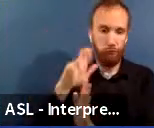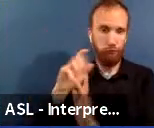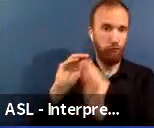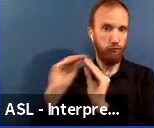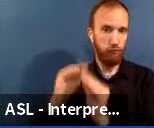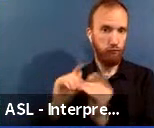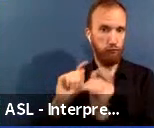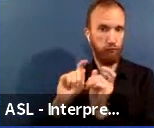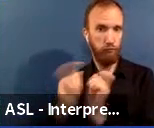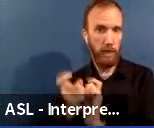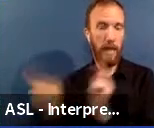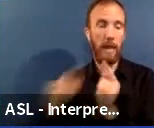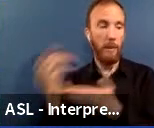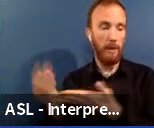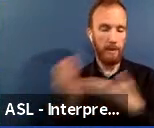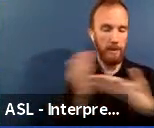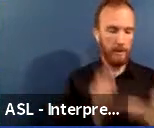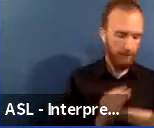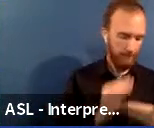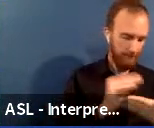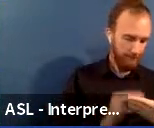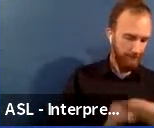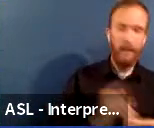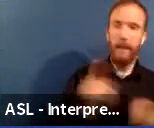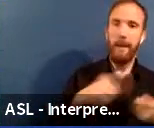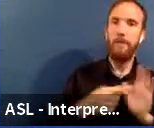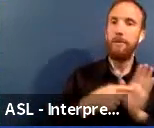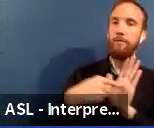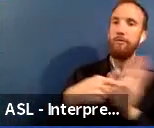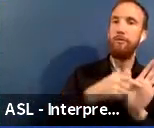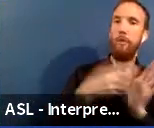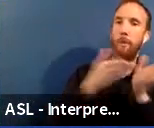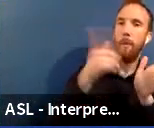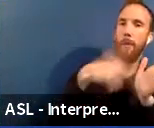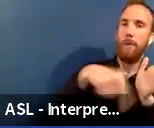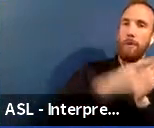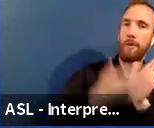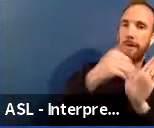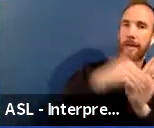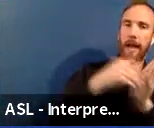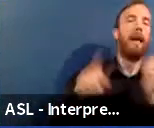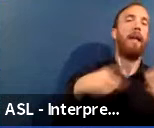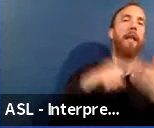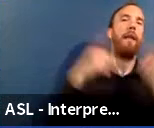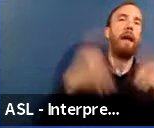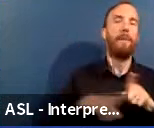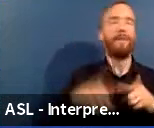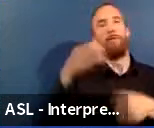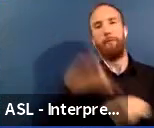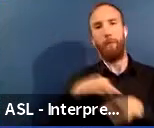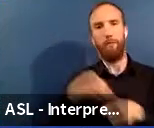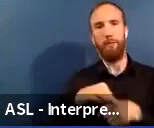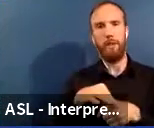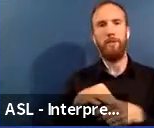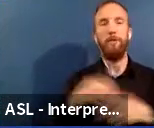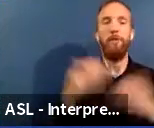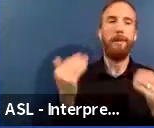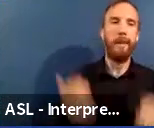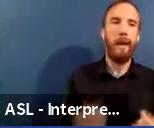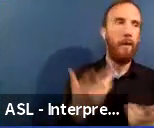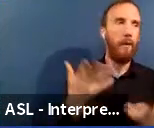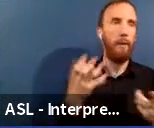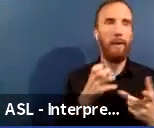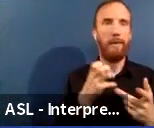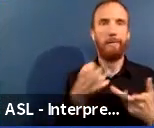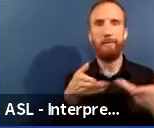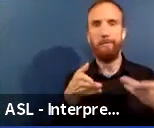So we really added in this sort of May window to make sure that people have an opportunity to weigh in. That survey data is so critically